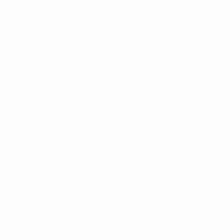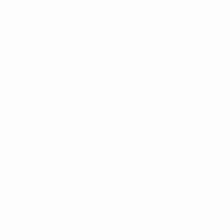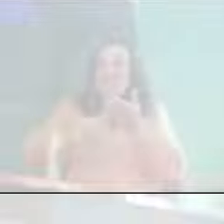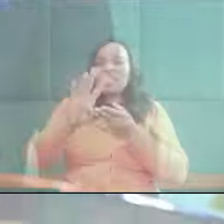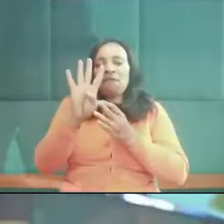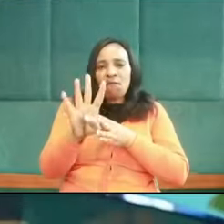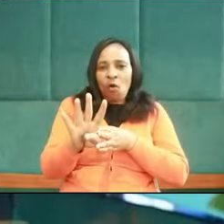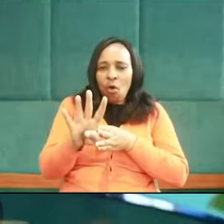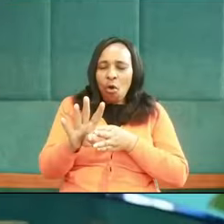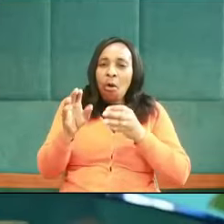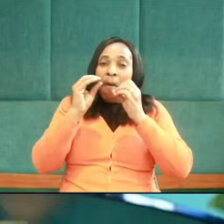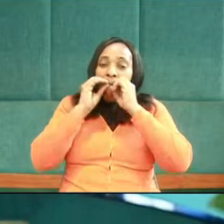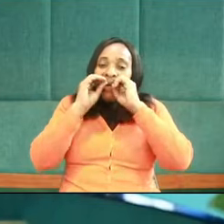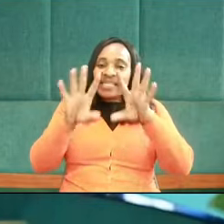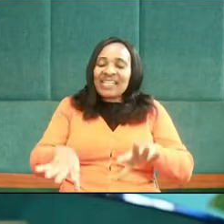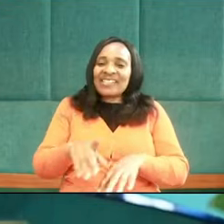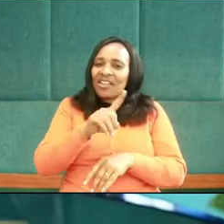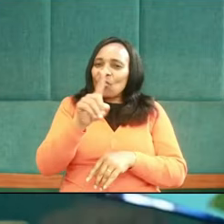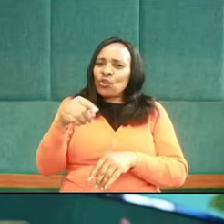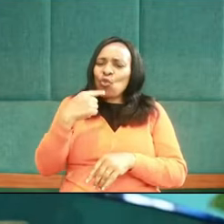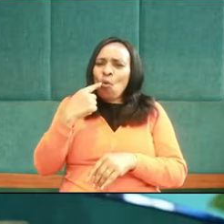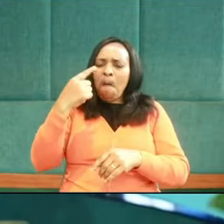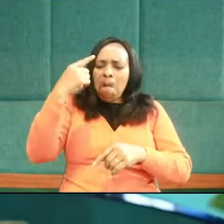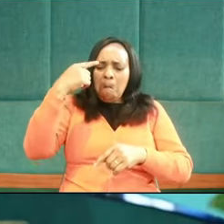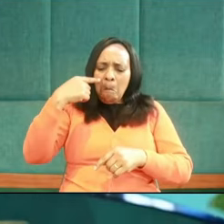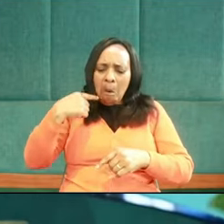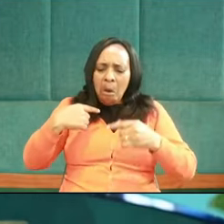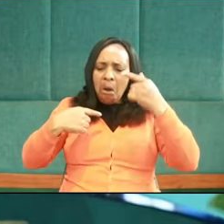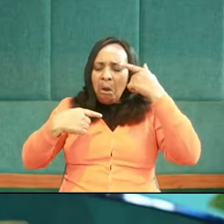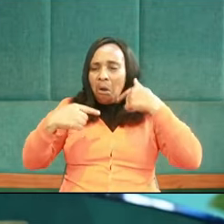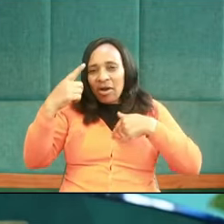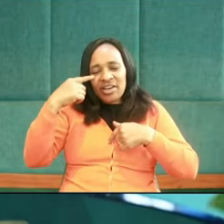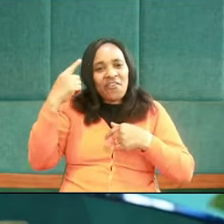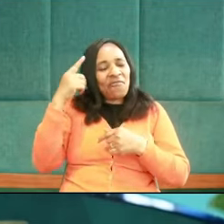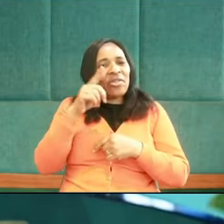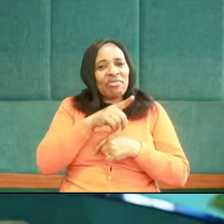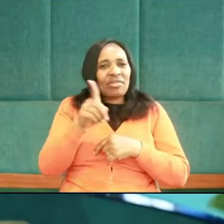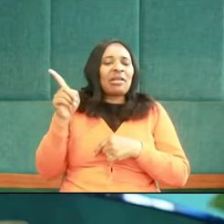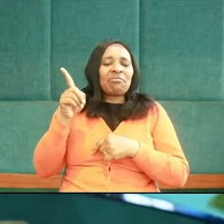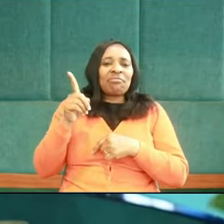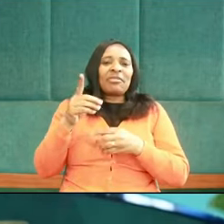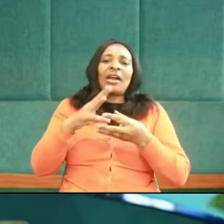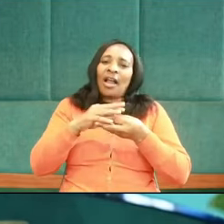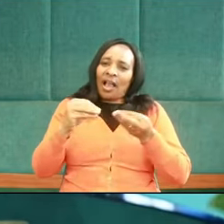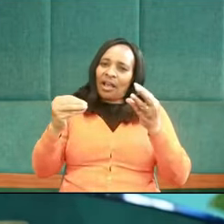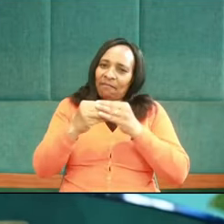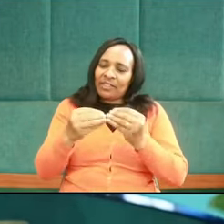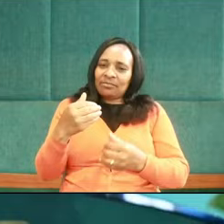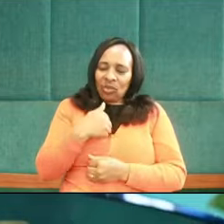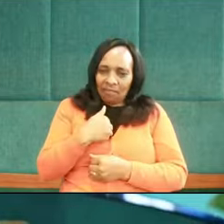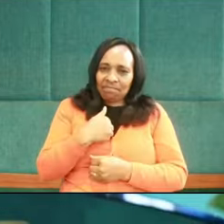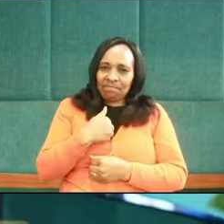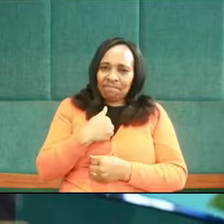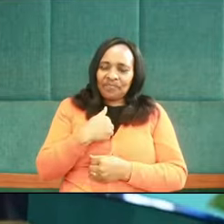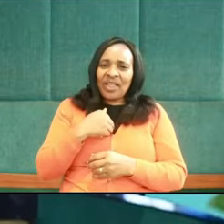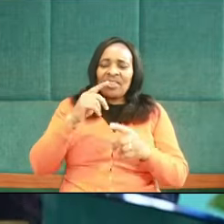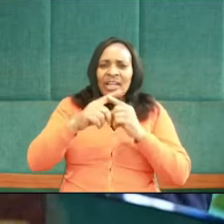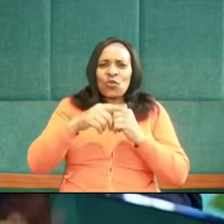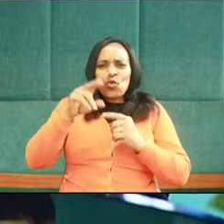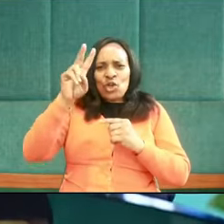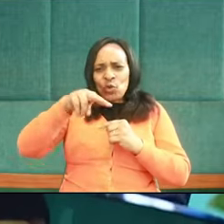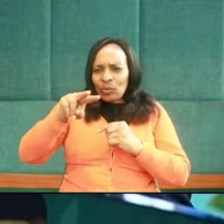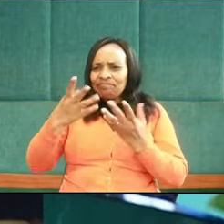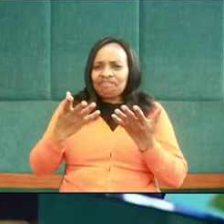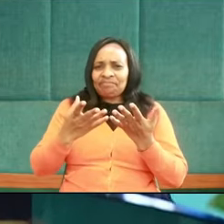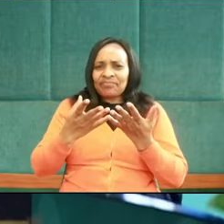number 4. Blessed are those who mourn, for they shall be comforted. Then we looked at the